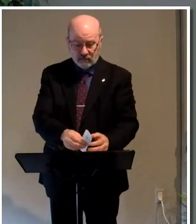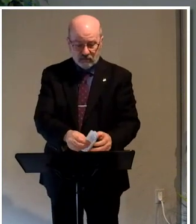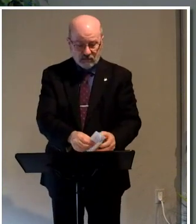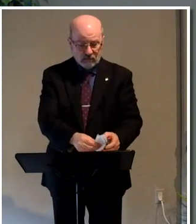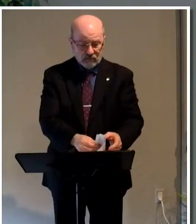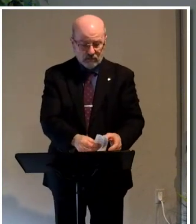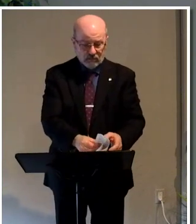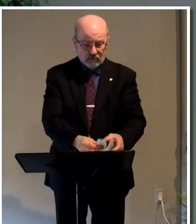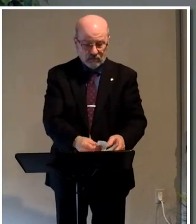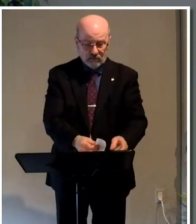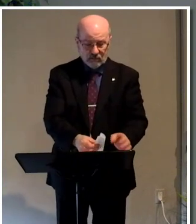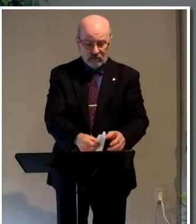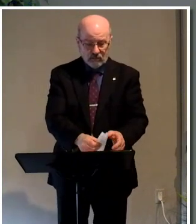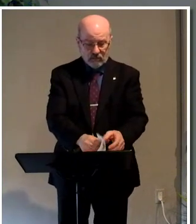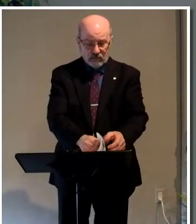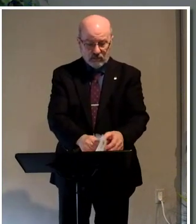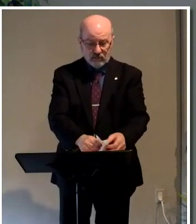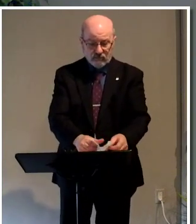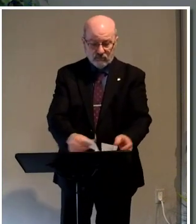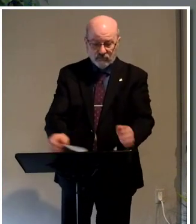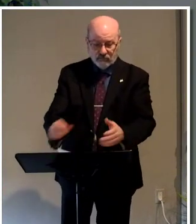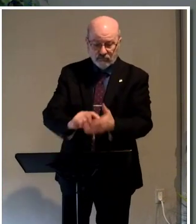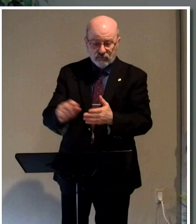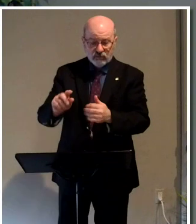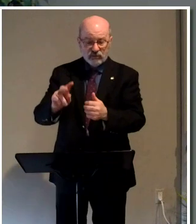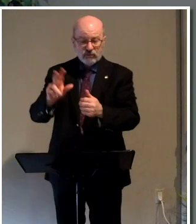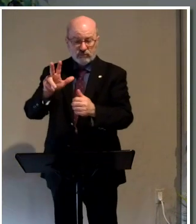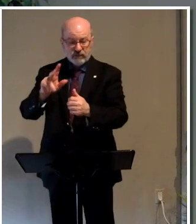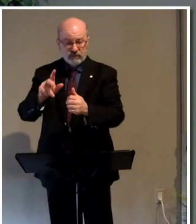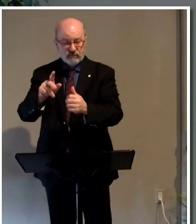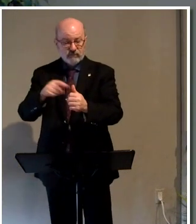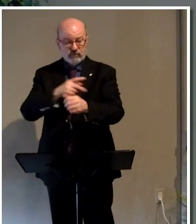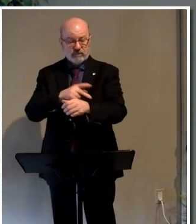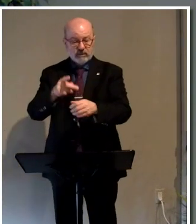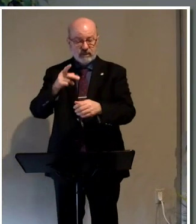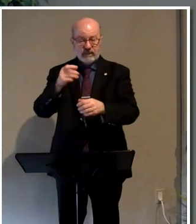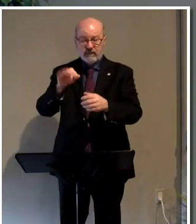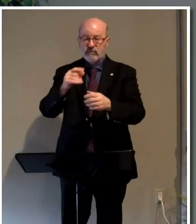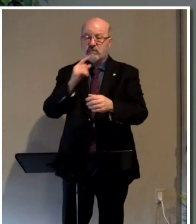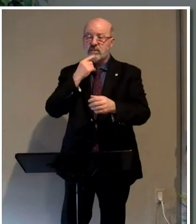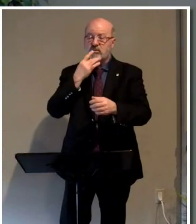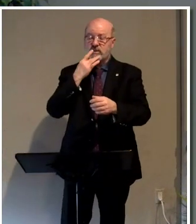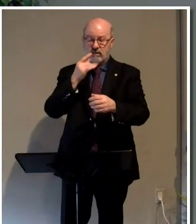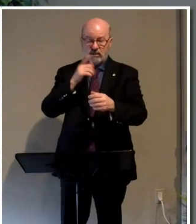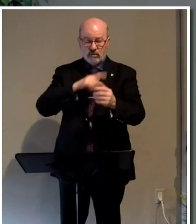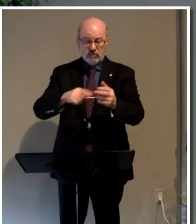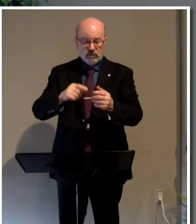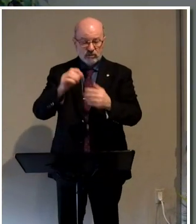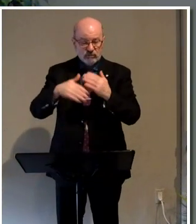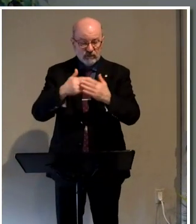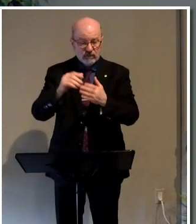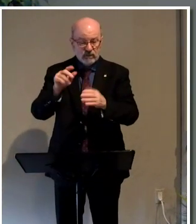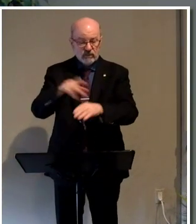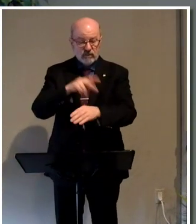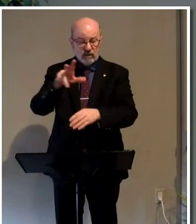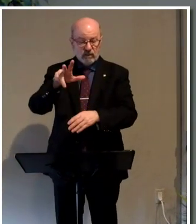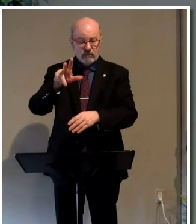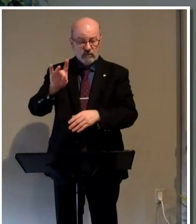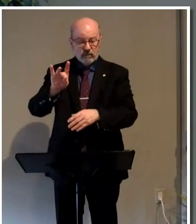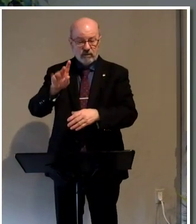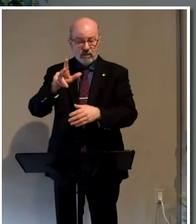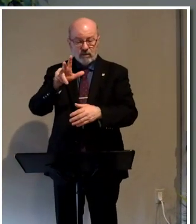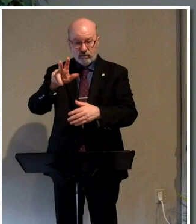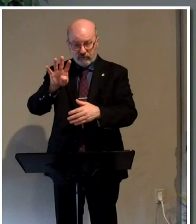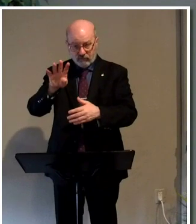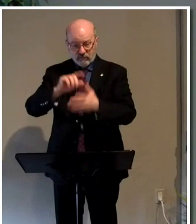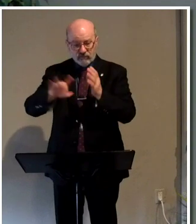If so, be ye have tasted that the Lord is gracious. Psalms chapter 34 and verse 8, probably one